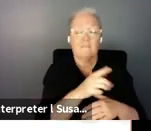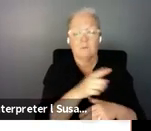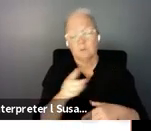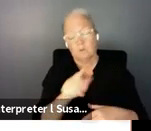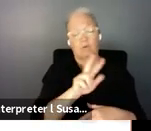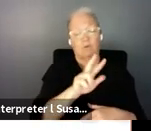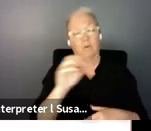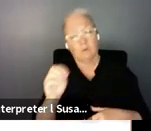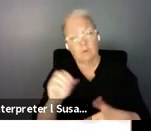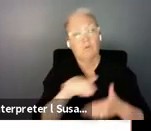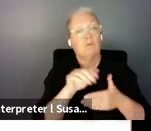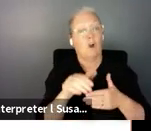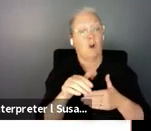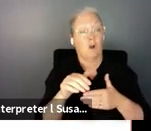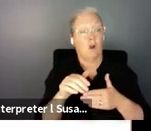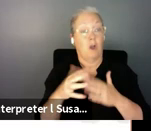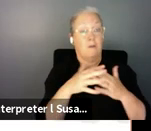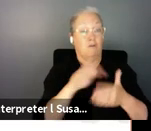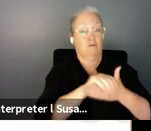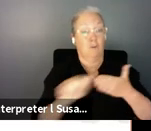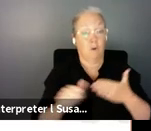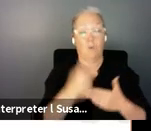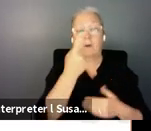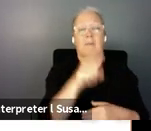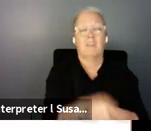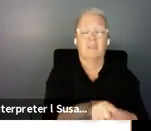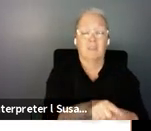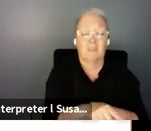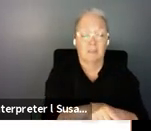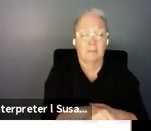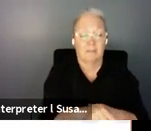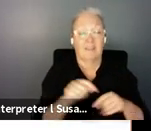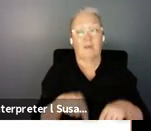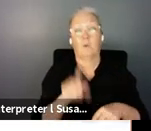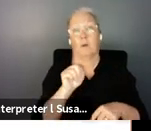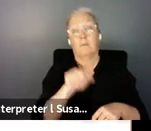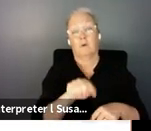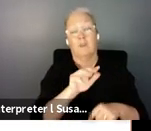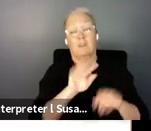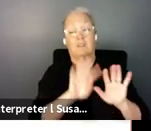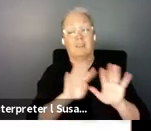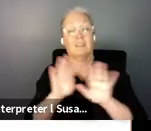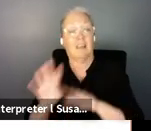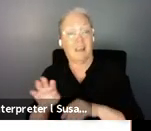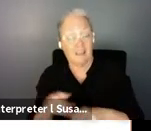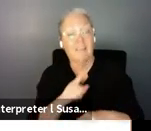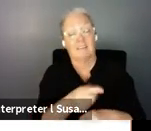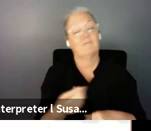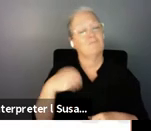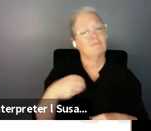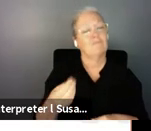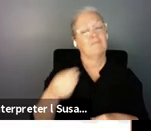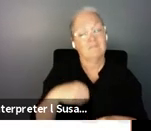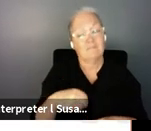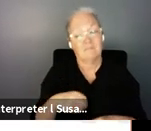and it now uh now um around 1.99 million percent with disabilities are receiving it so that means almost 100